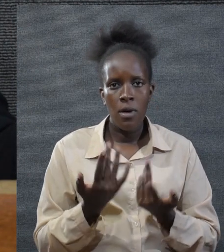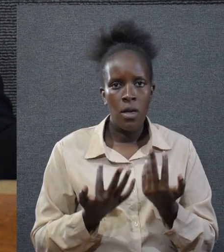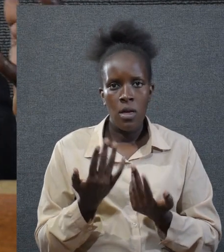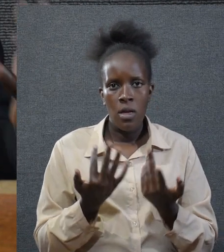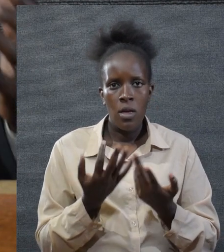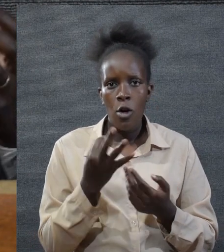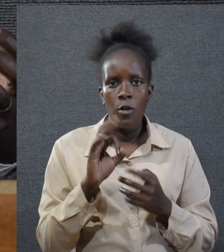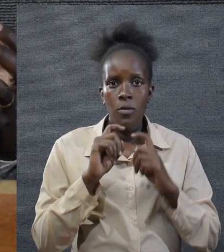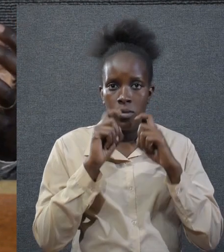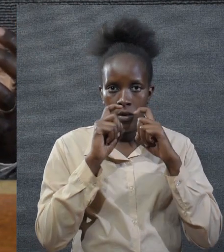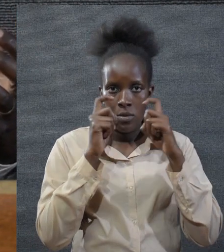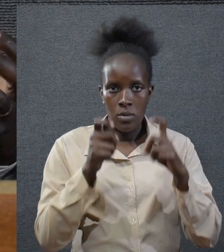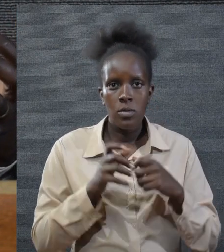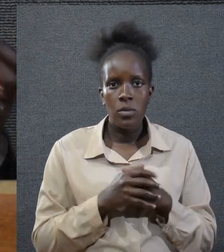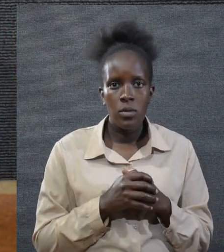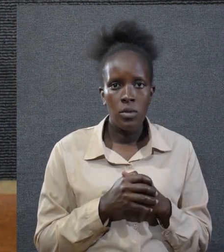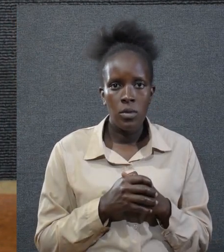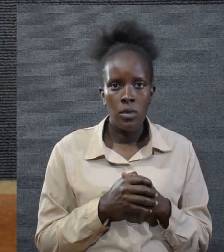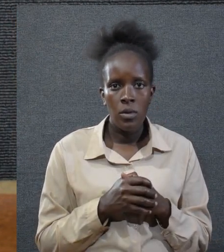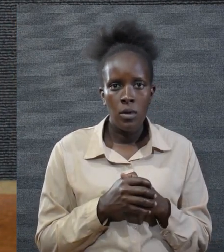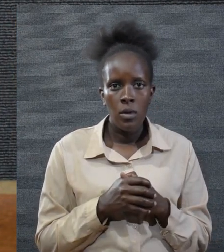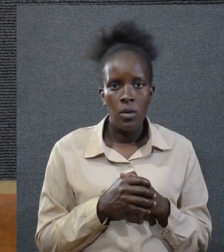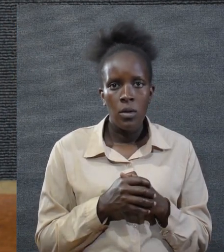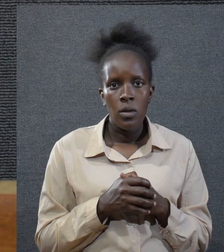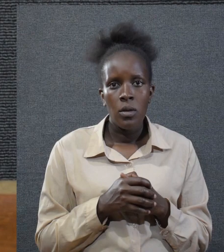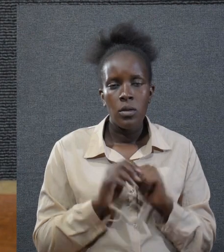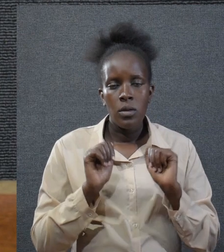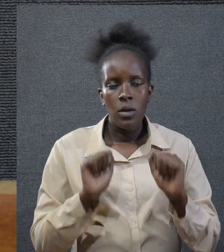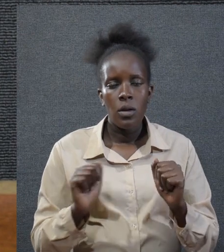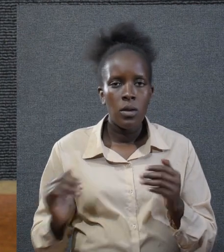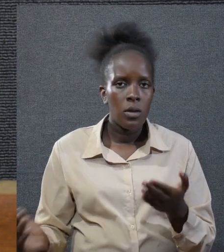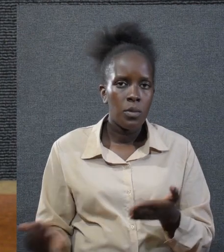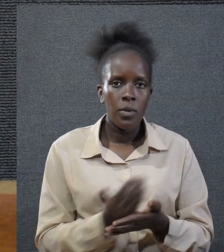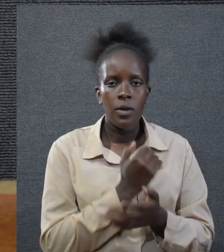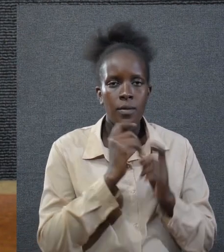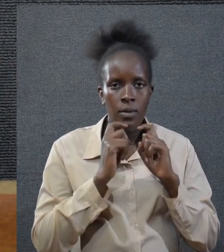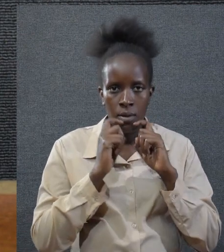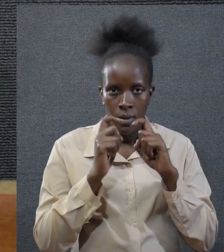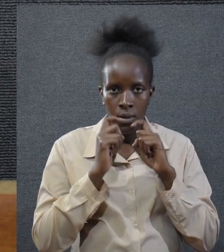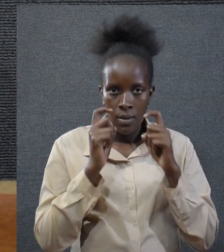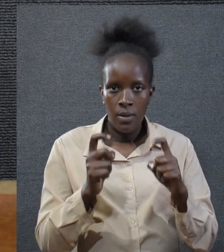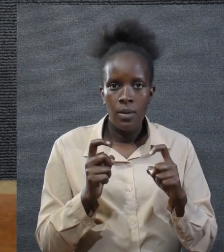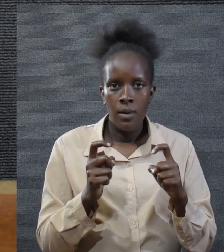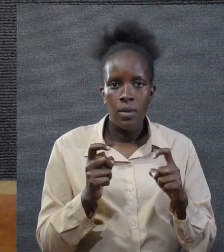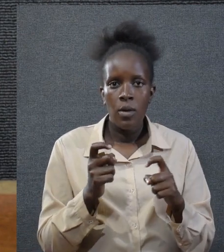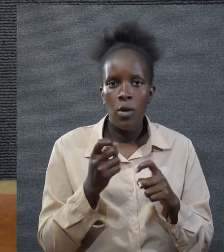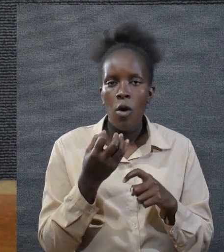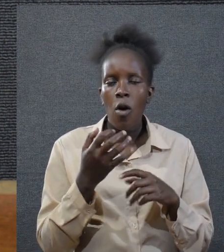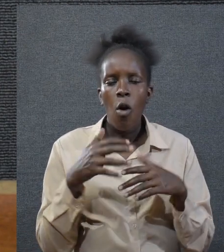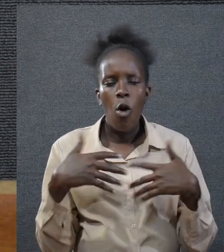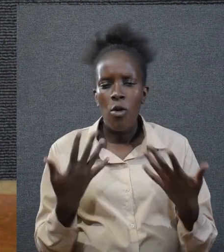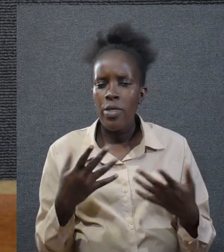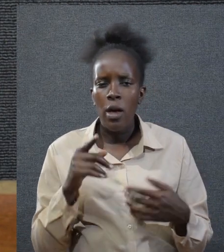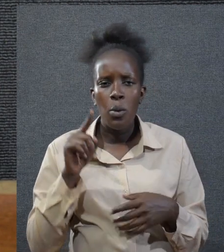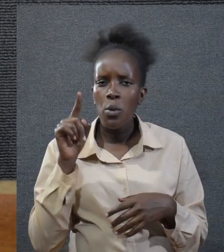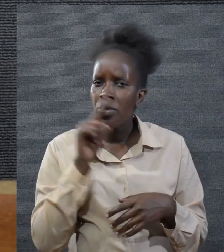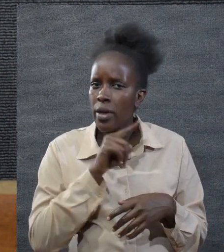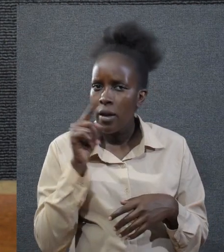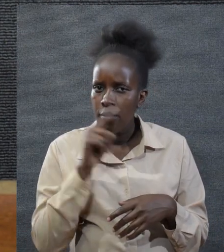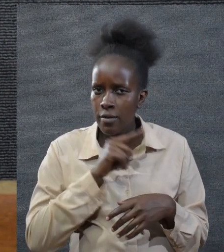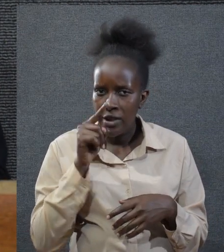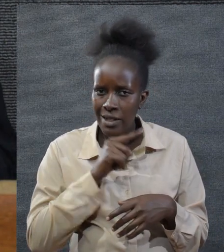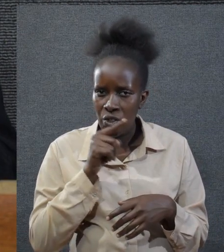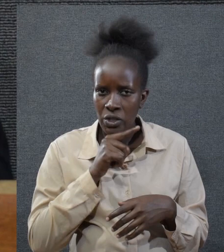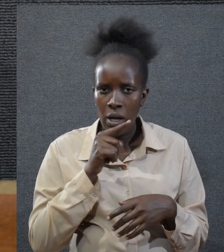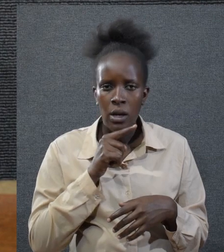the fire of sin. It deprives sin of the